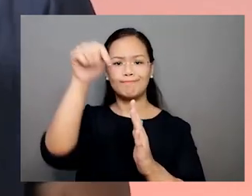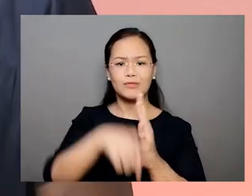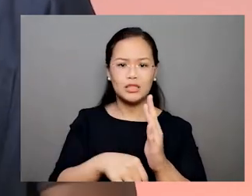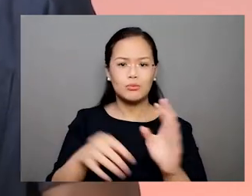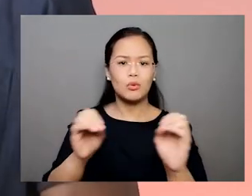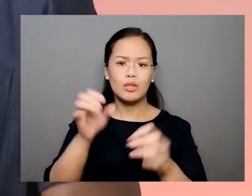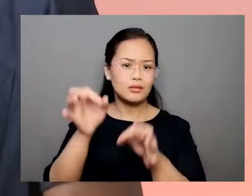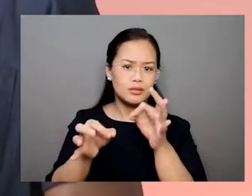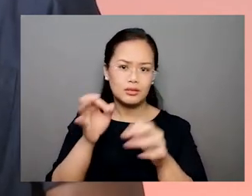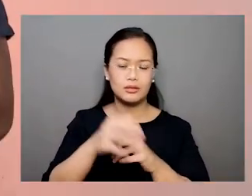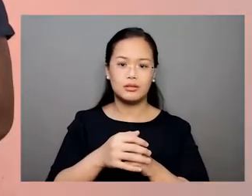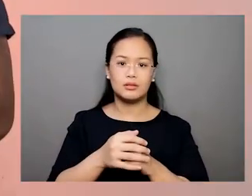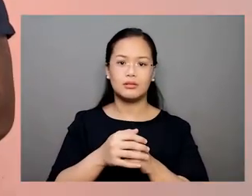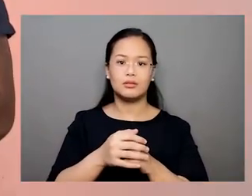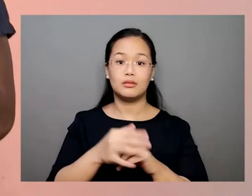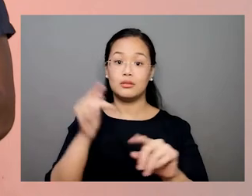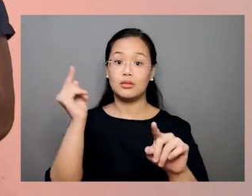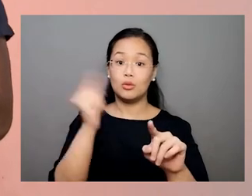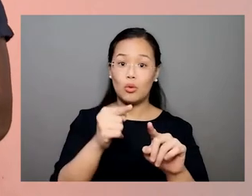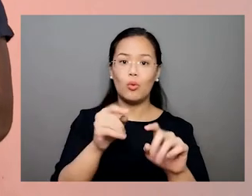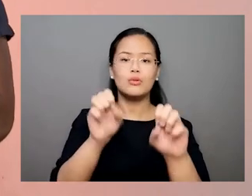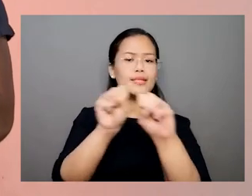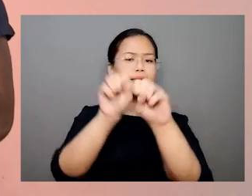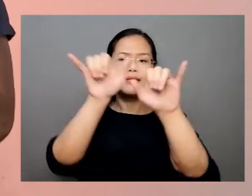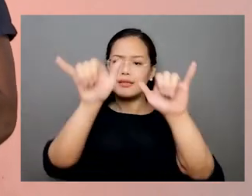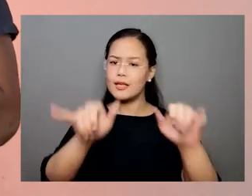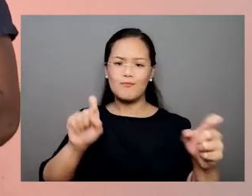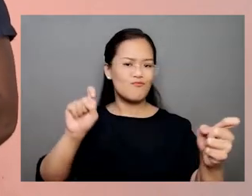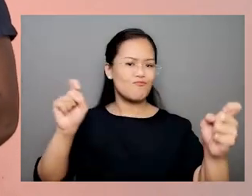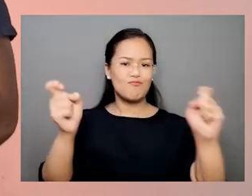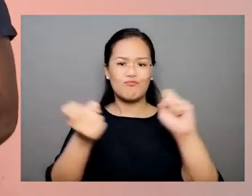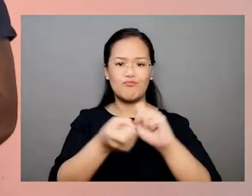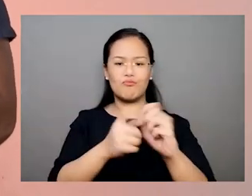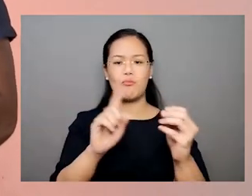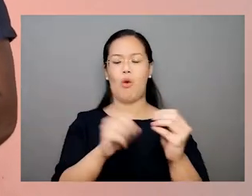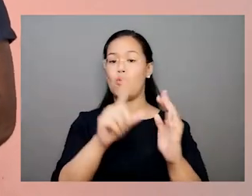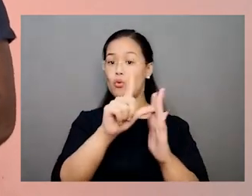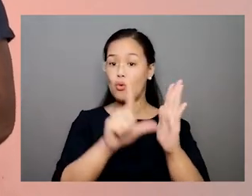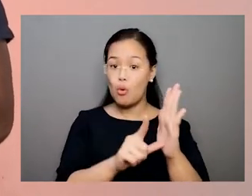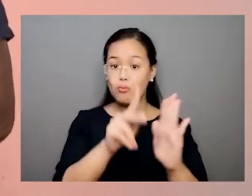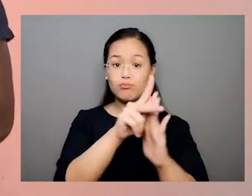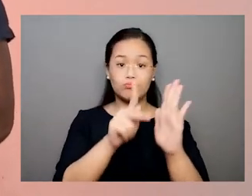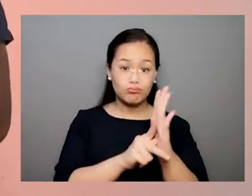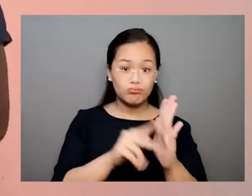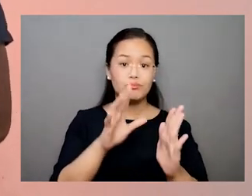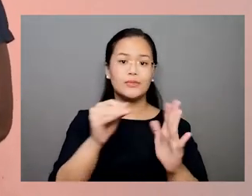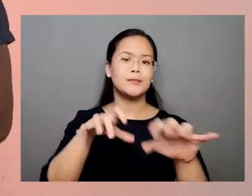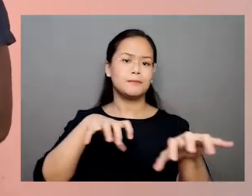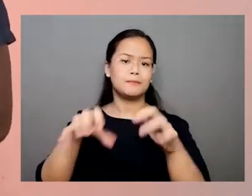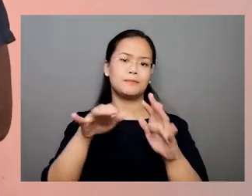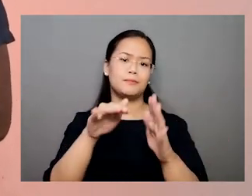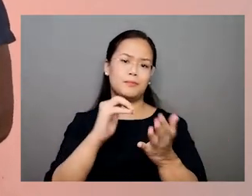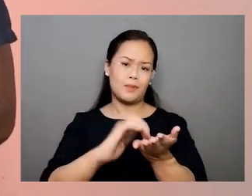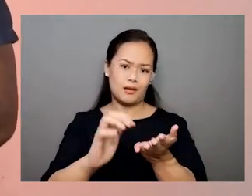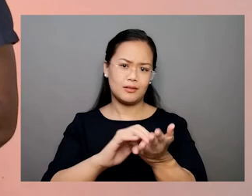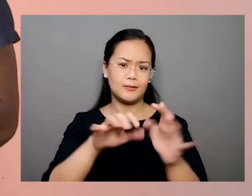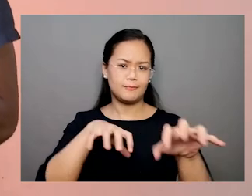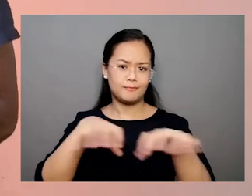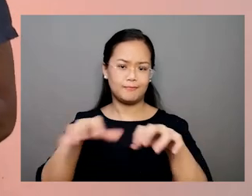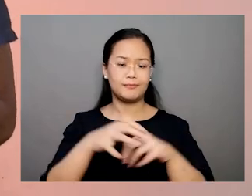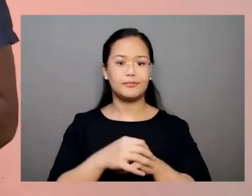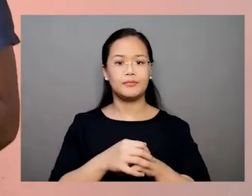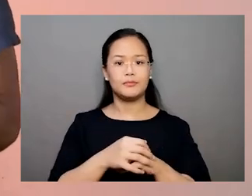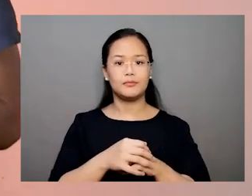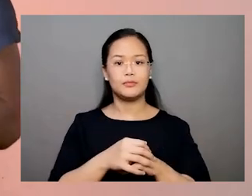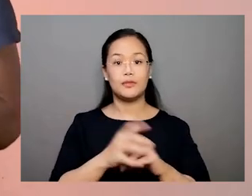injustices. Legal empowerment seeks to effect systemic changes in laws, in policies,